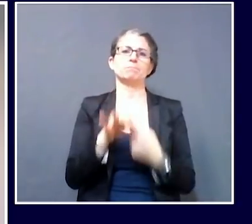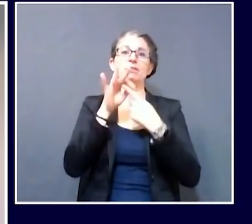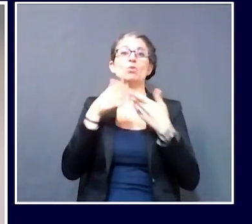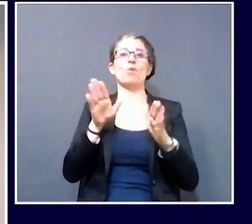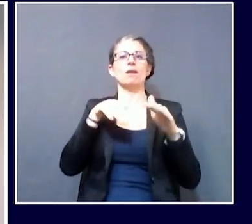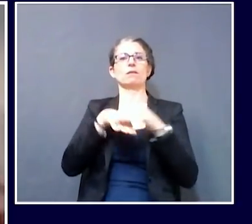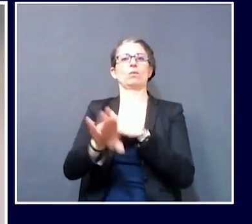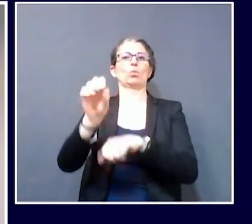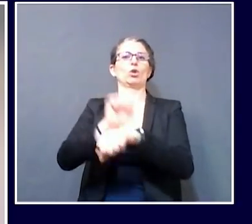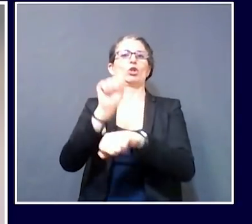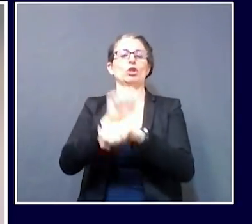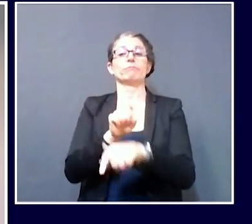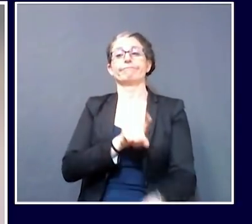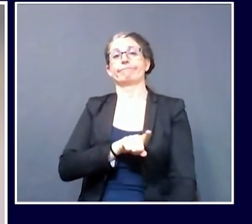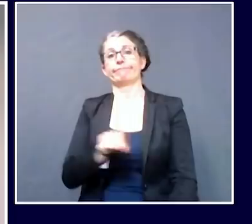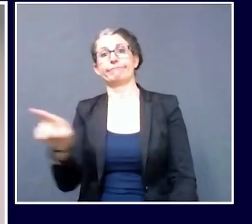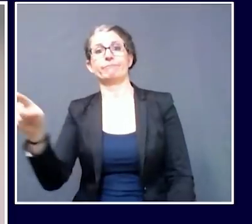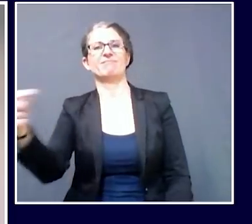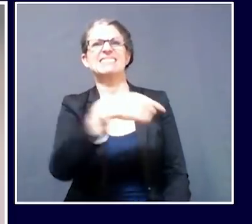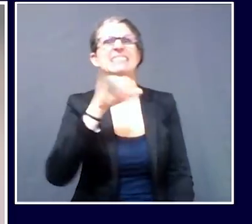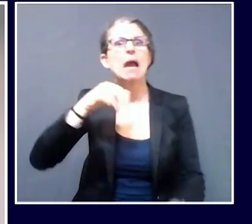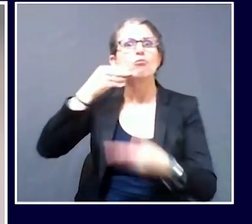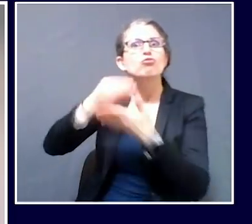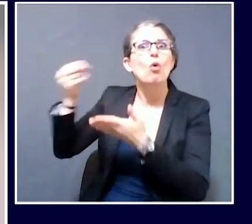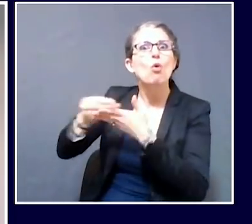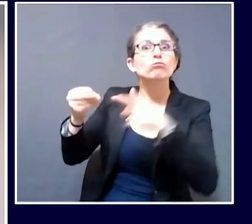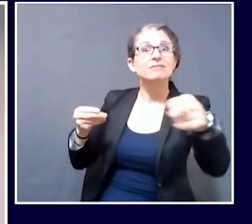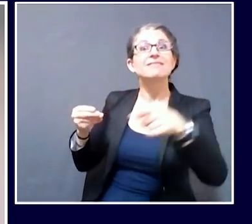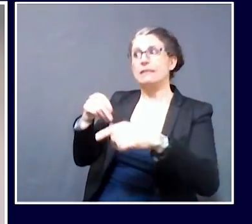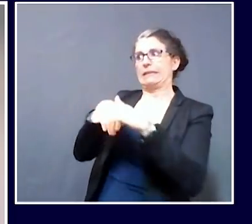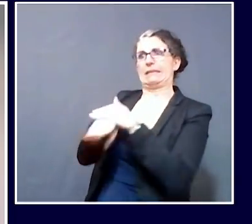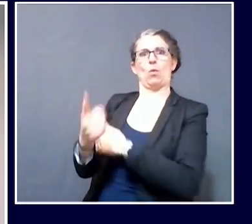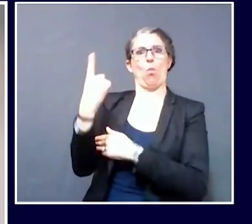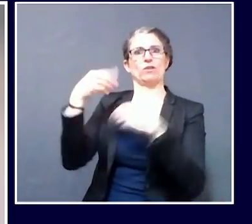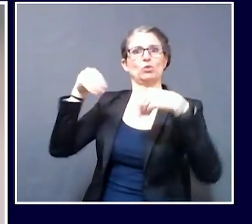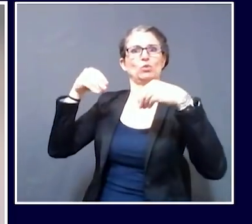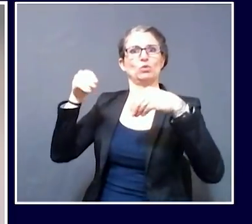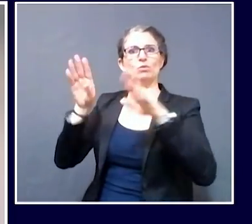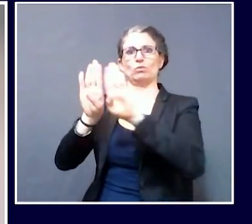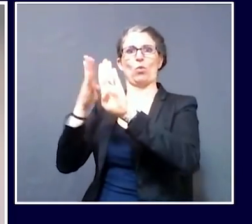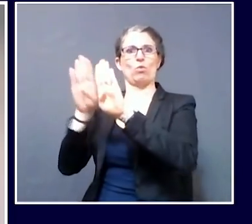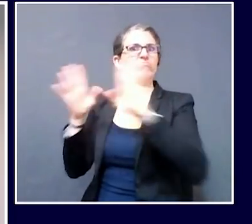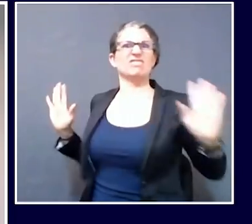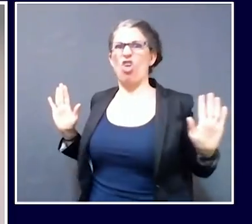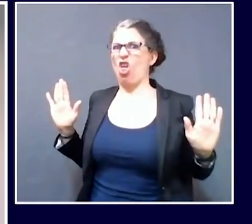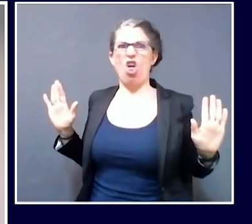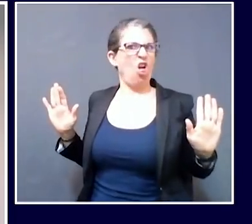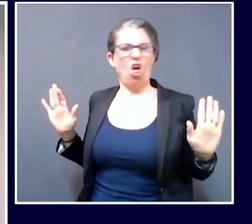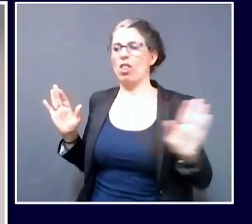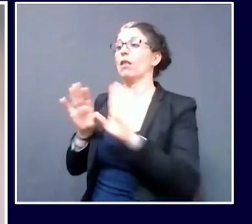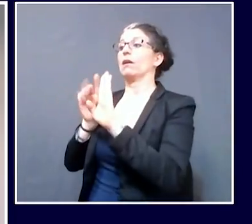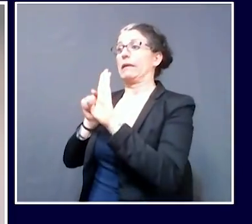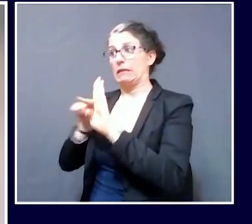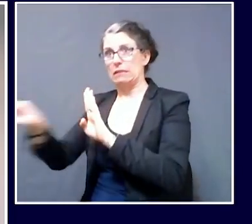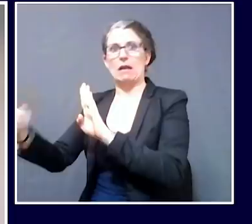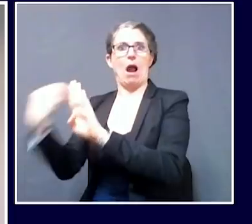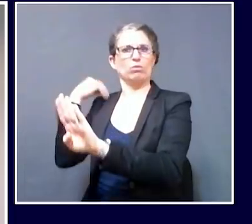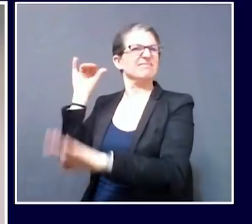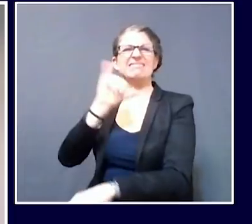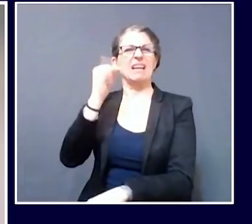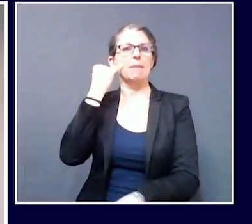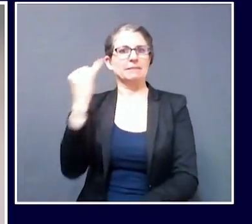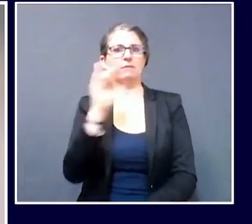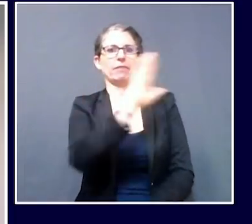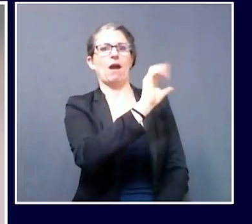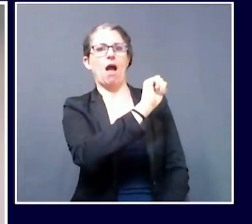see where people might have interacted and figure out whether they all happened to converge on Abbott or whether there was any transmission